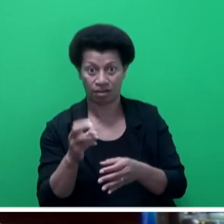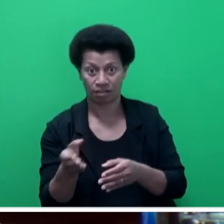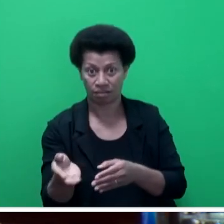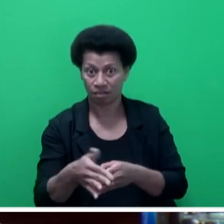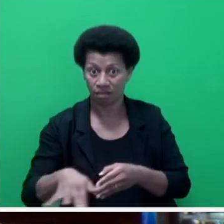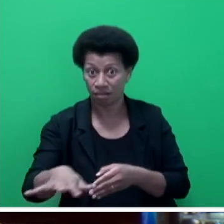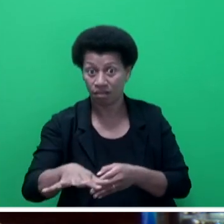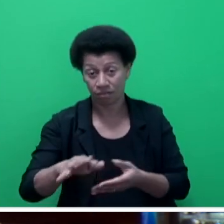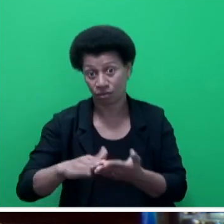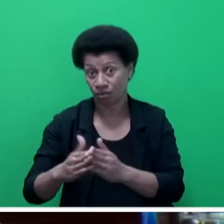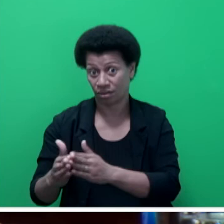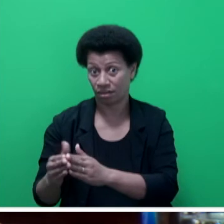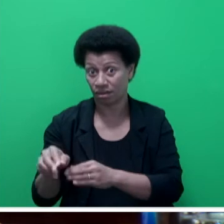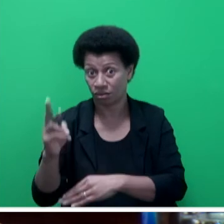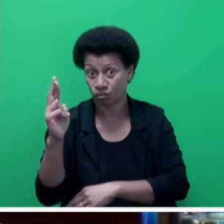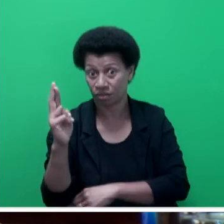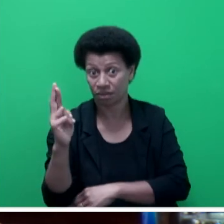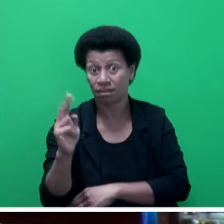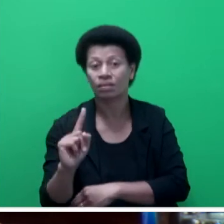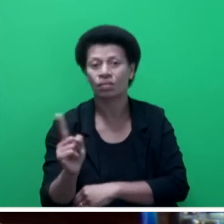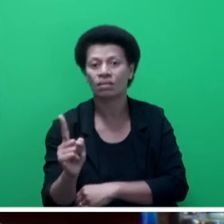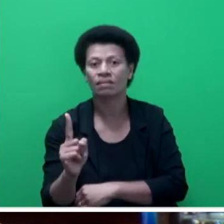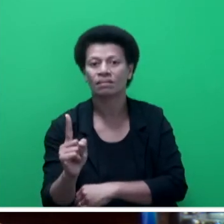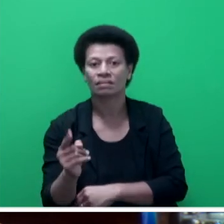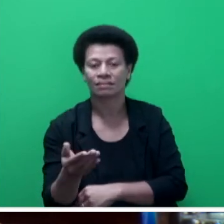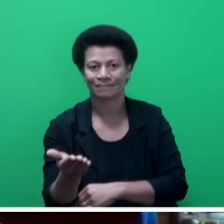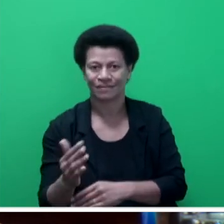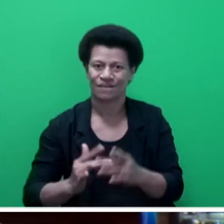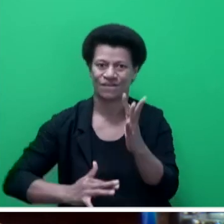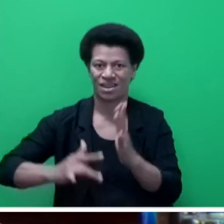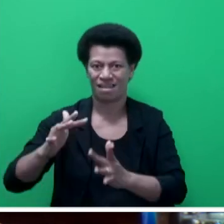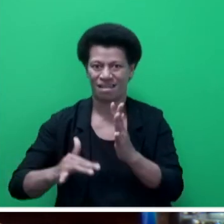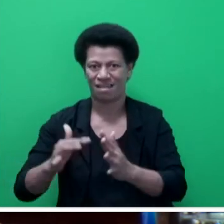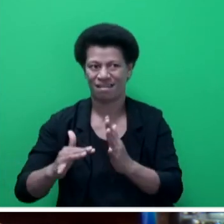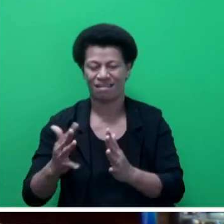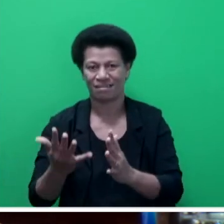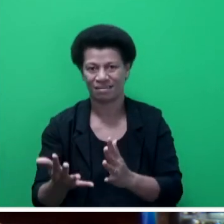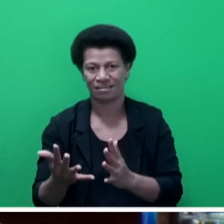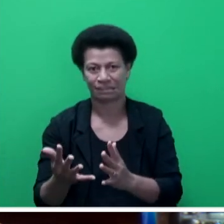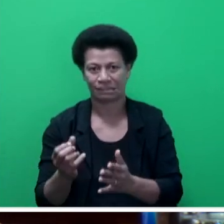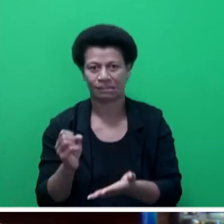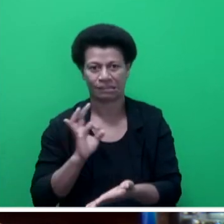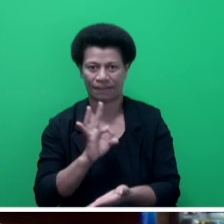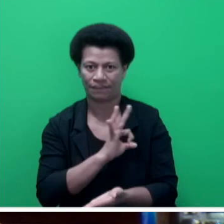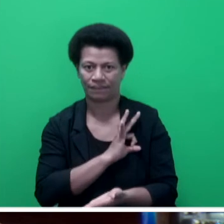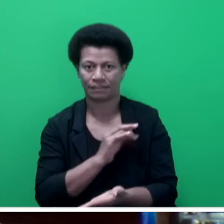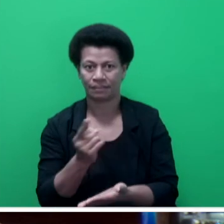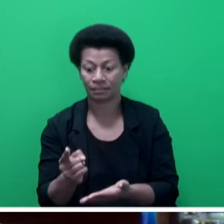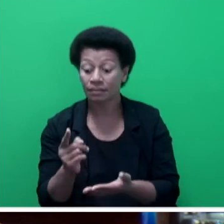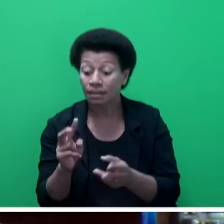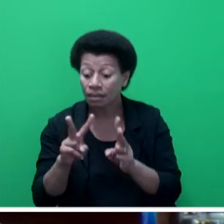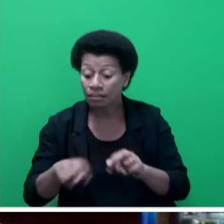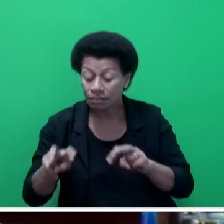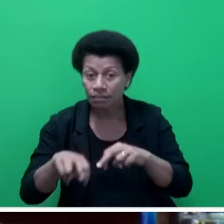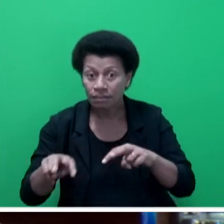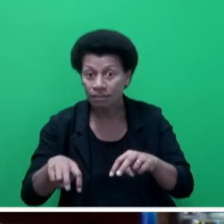to carry out their roles as community fire wardens. Community fire wardens also conduct fire safety inspections for